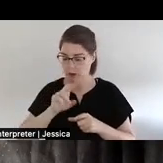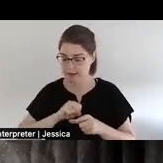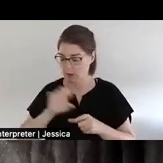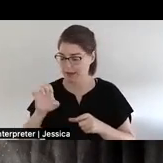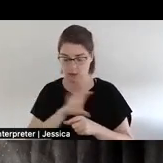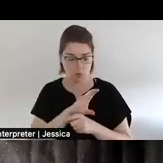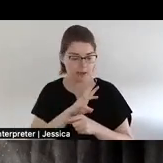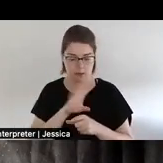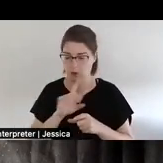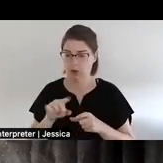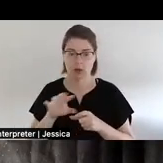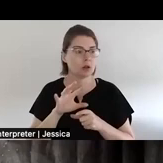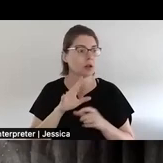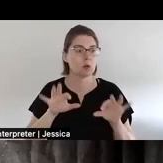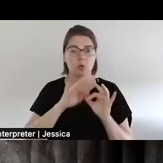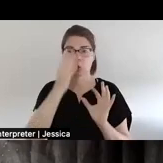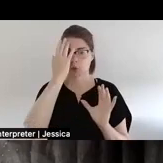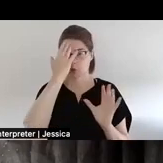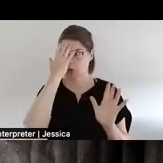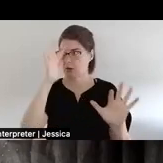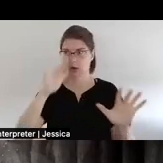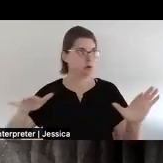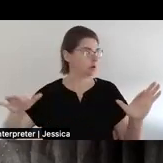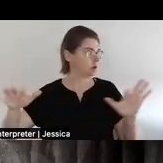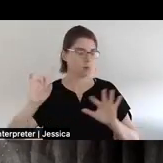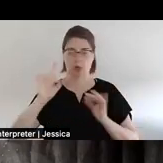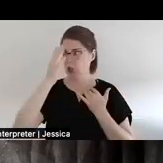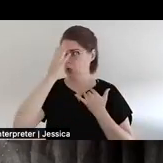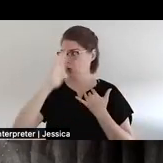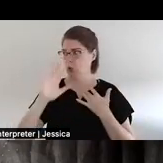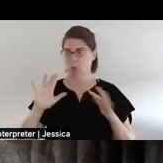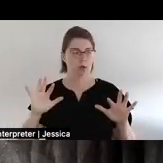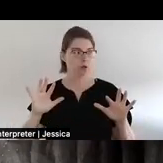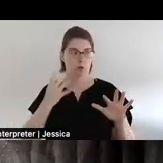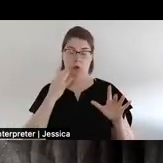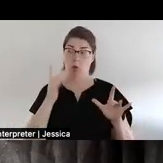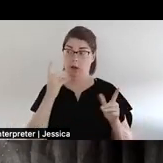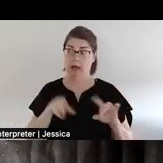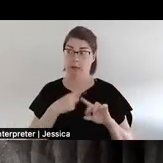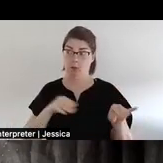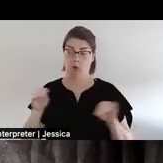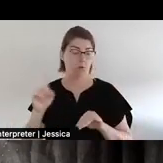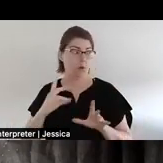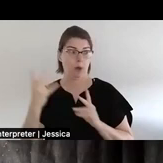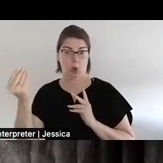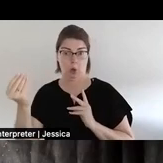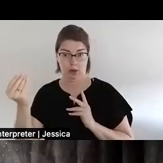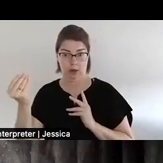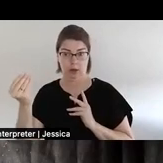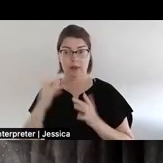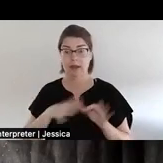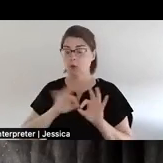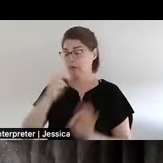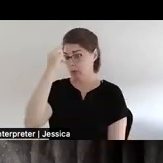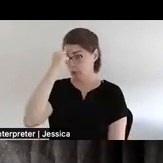how it's important to see where you are. So you know where you can move to. So this is also for the brain.